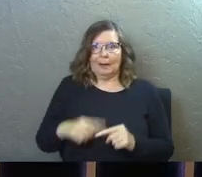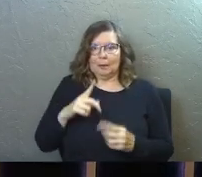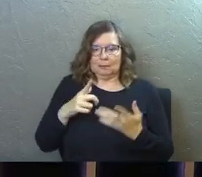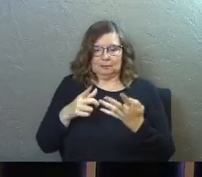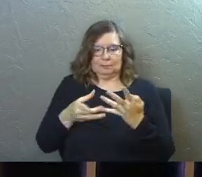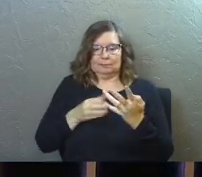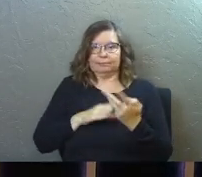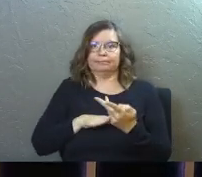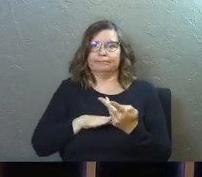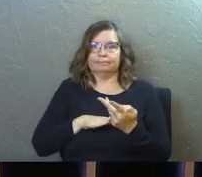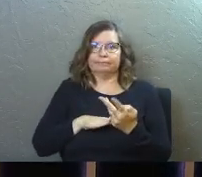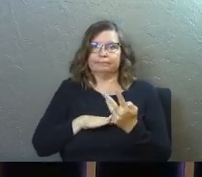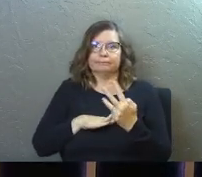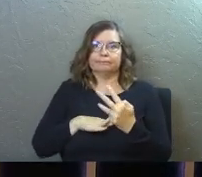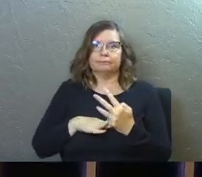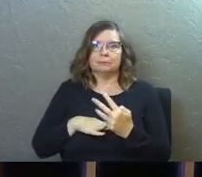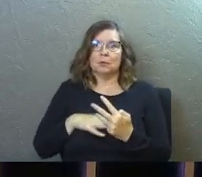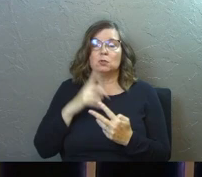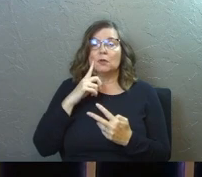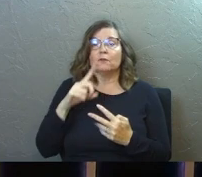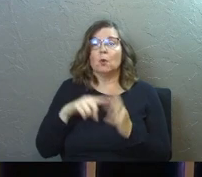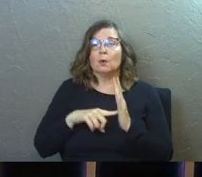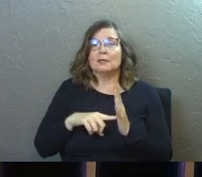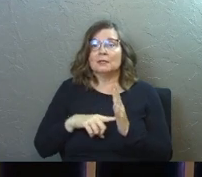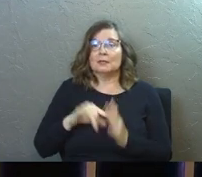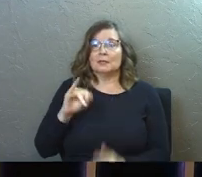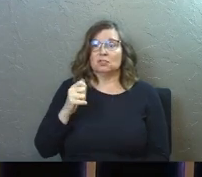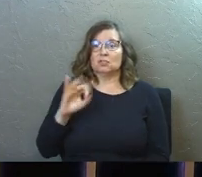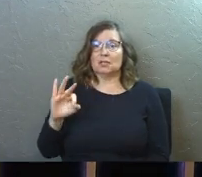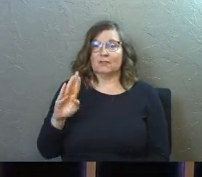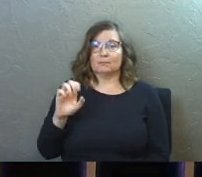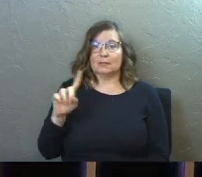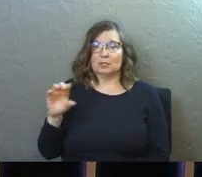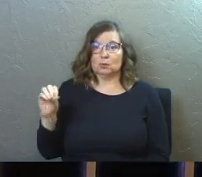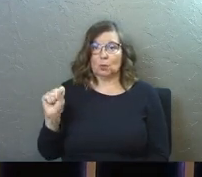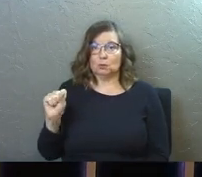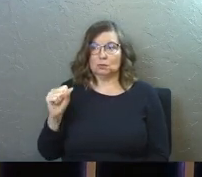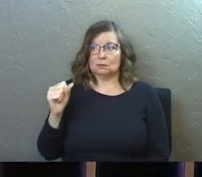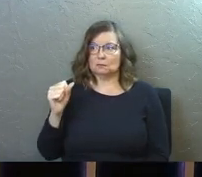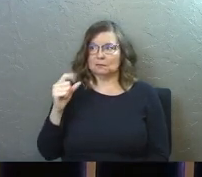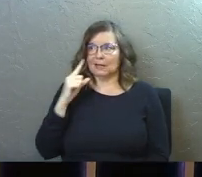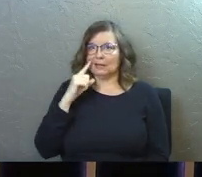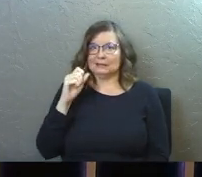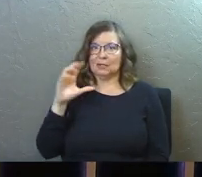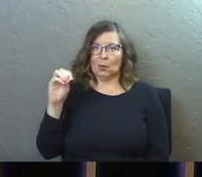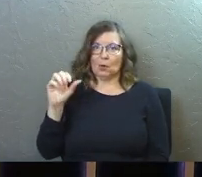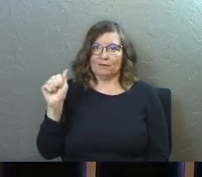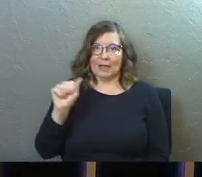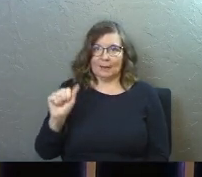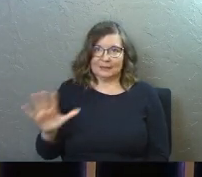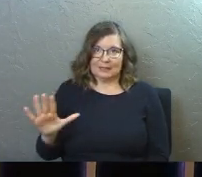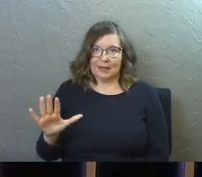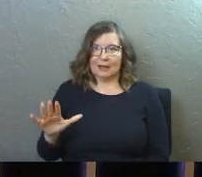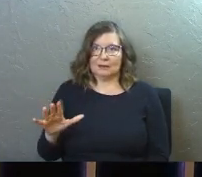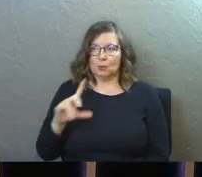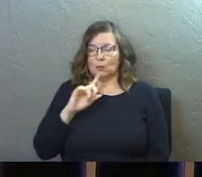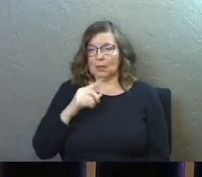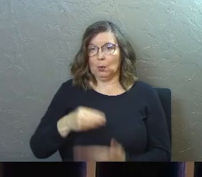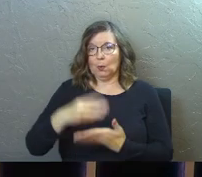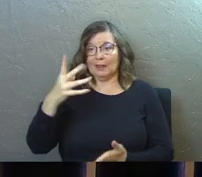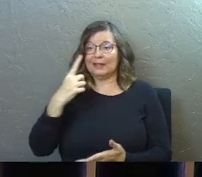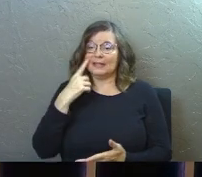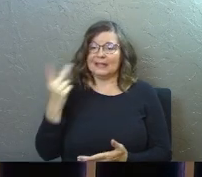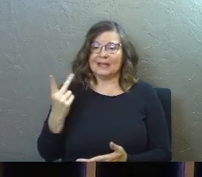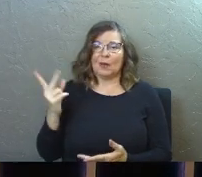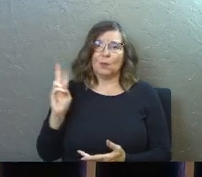So for instance, if Jeff Bezos, do you know who that guy is? He's the CEO of Amazon and super, super wealthy.